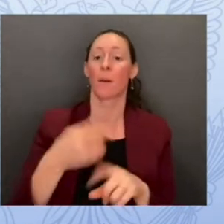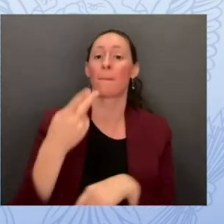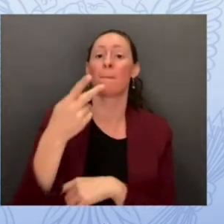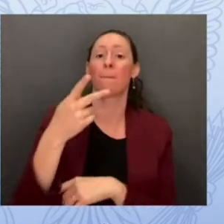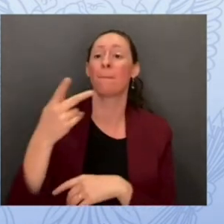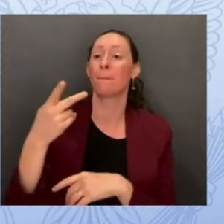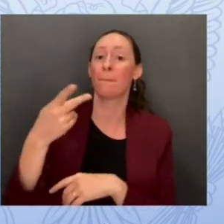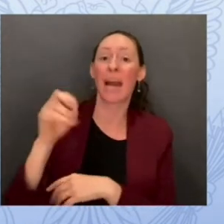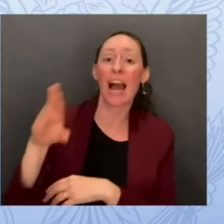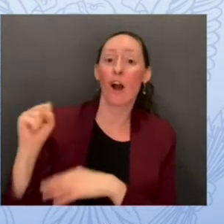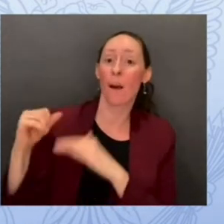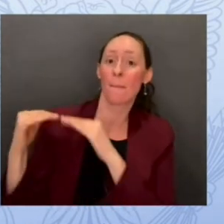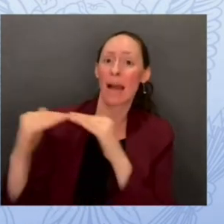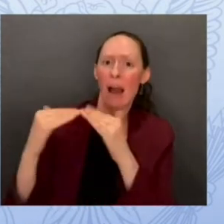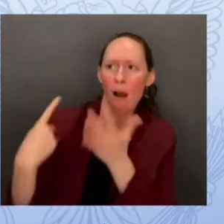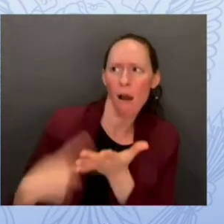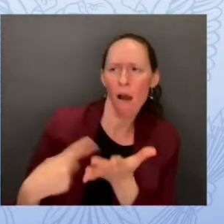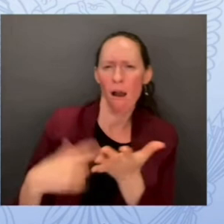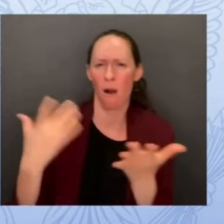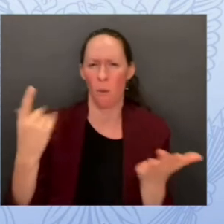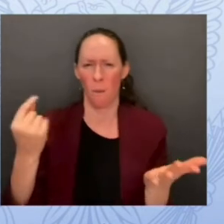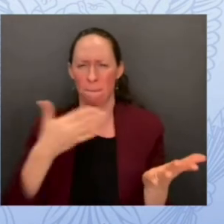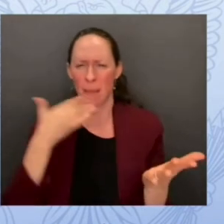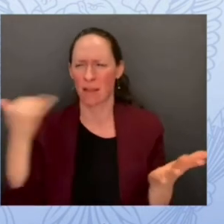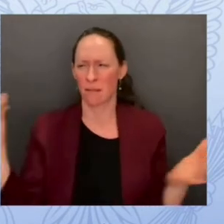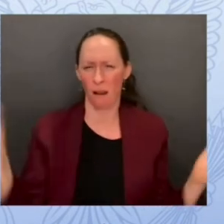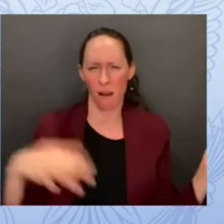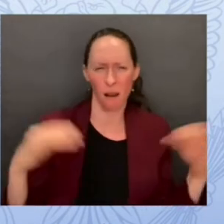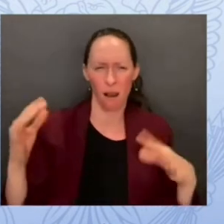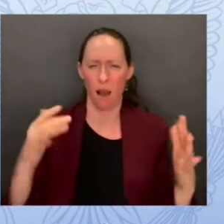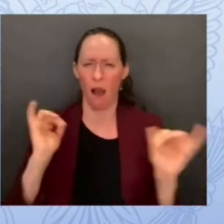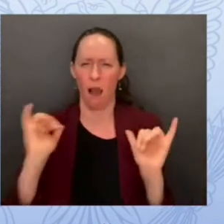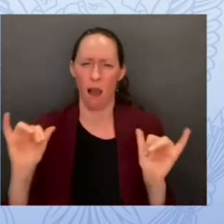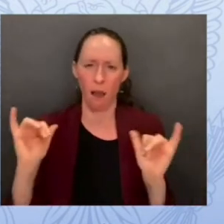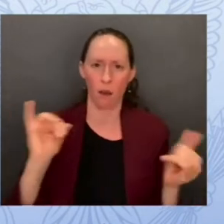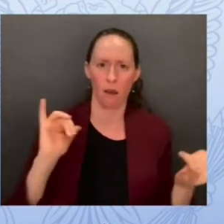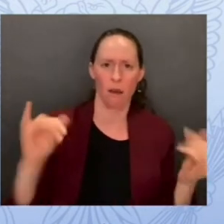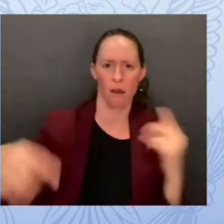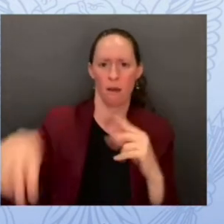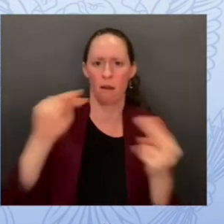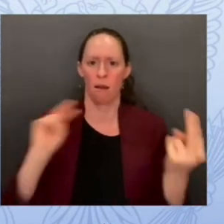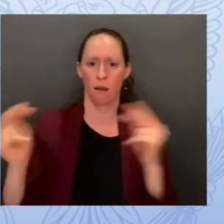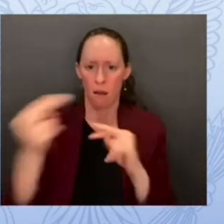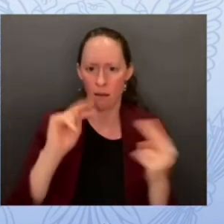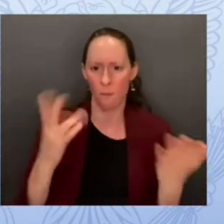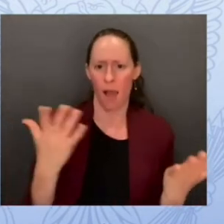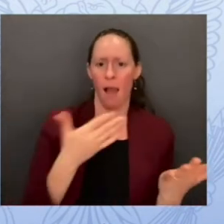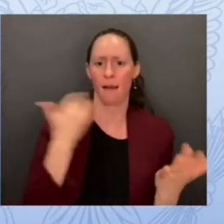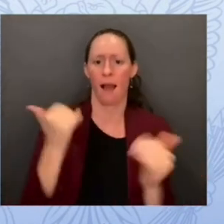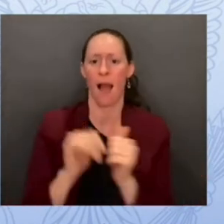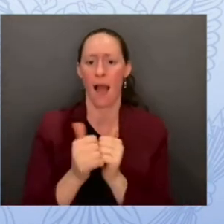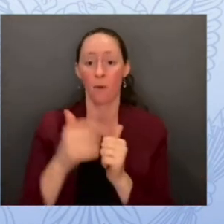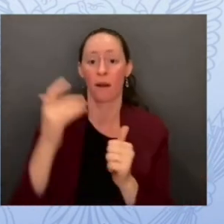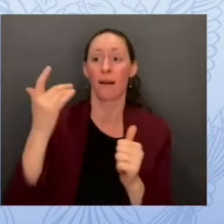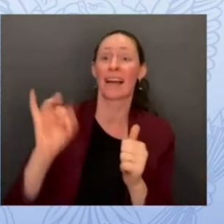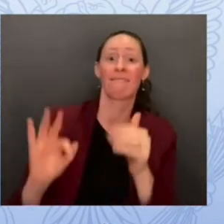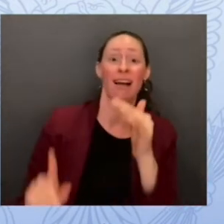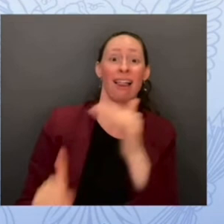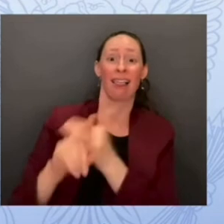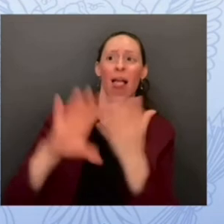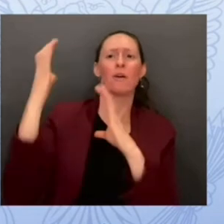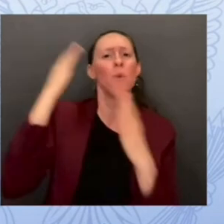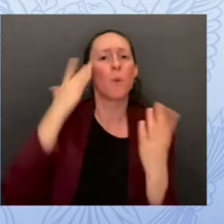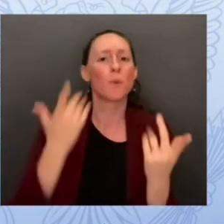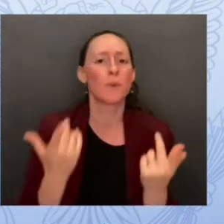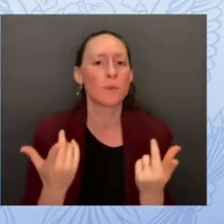and how to respond to these uh critical incidents and third and final we will continue to expand our work with audited third